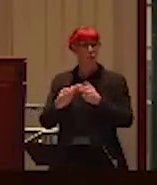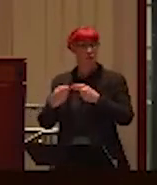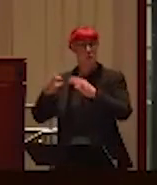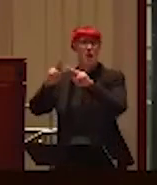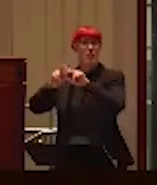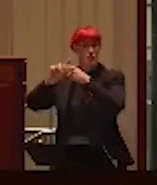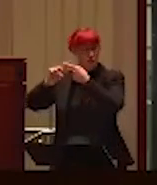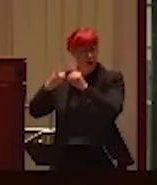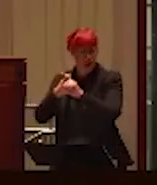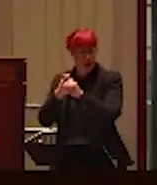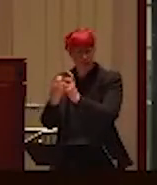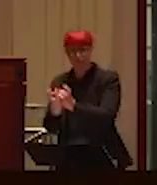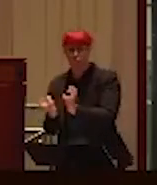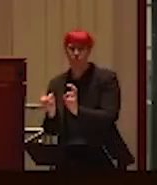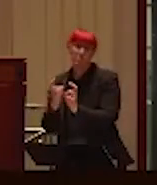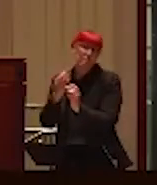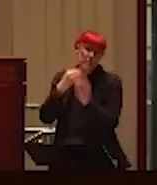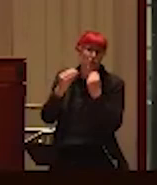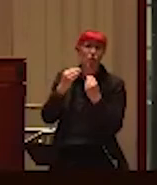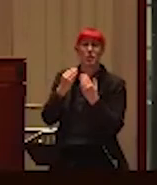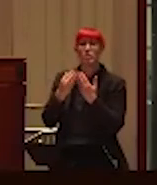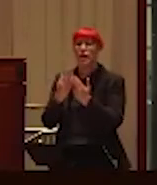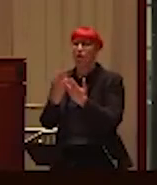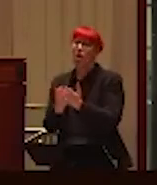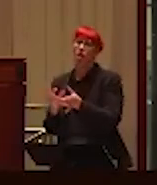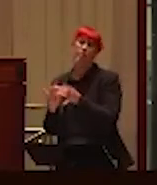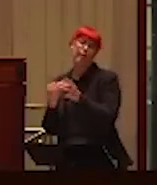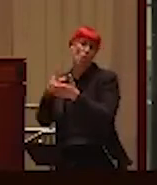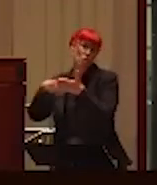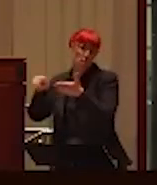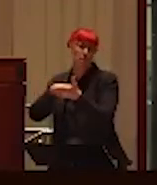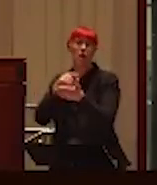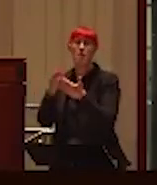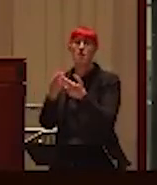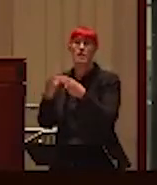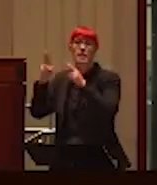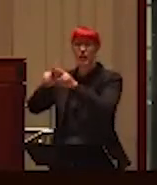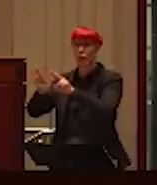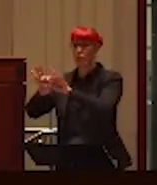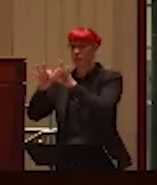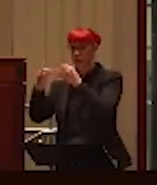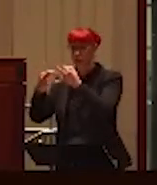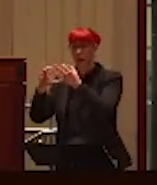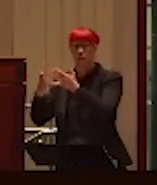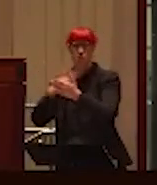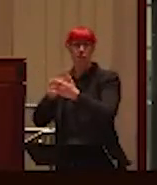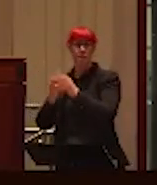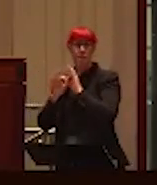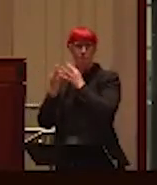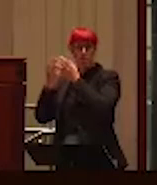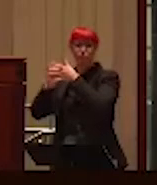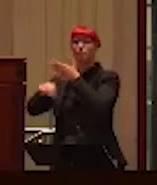mostly, you know, uh, so out in public. And then the next escalation was around her family and then it was around my family.